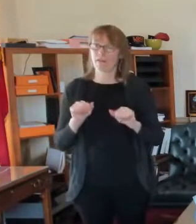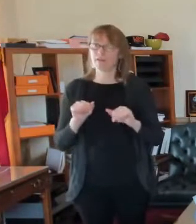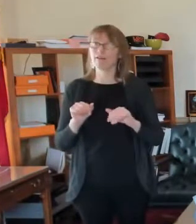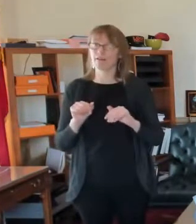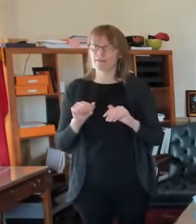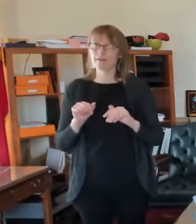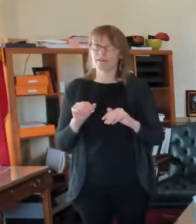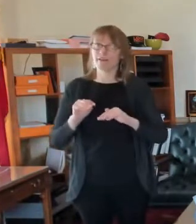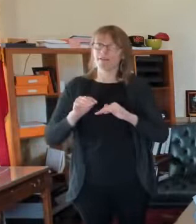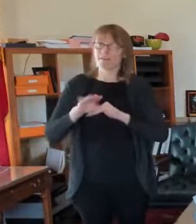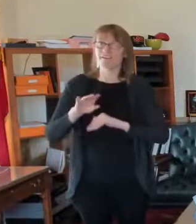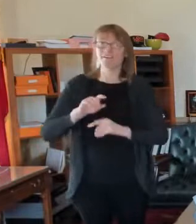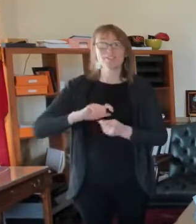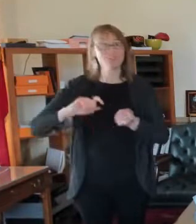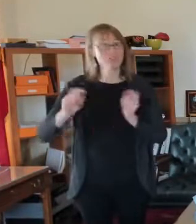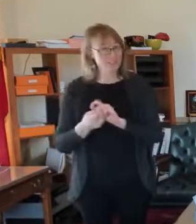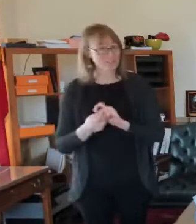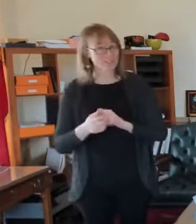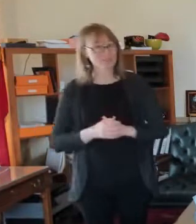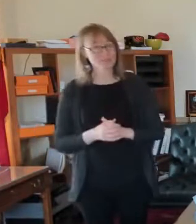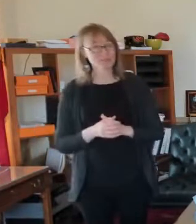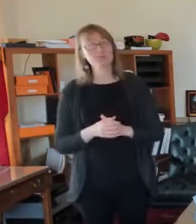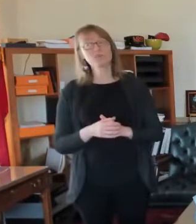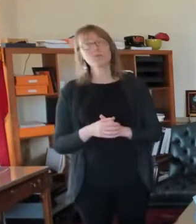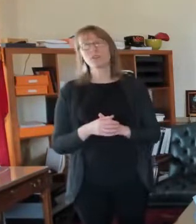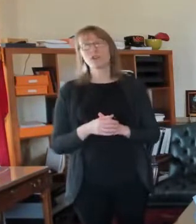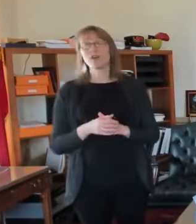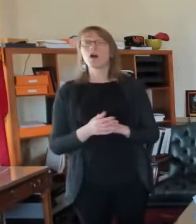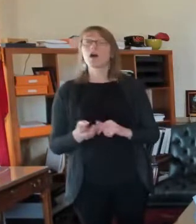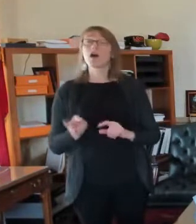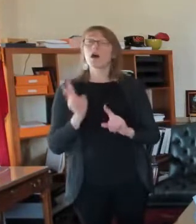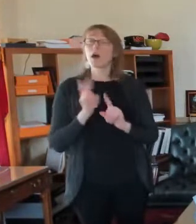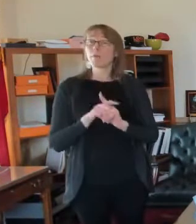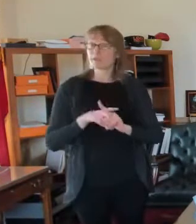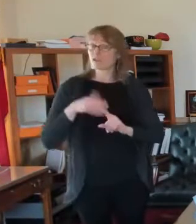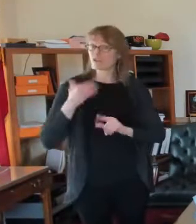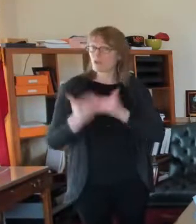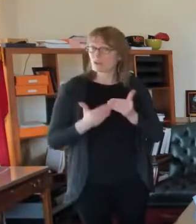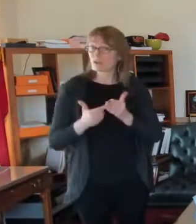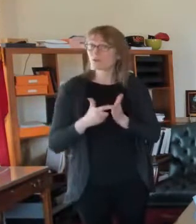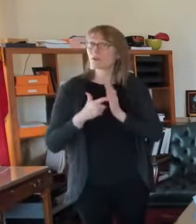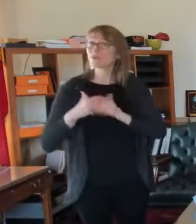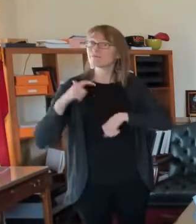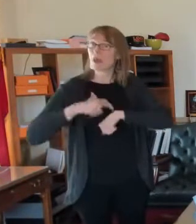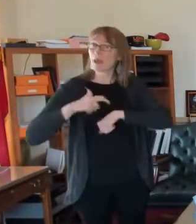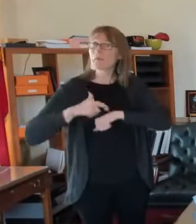apply. It takes a few months. You have to have background checks. There's all kinds of, uh,